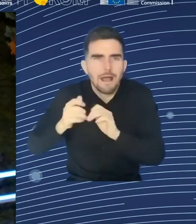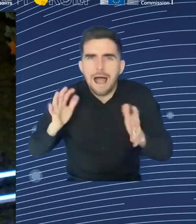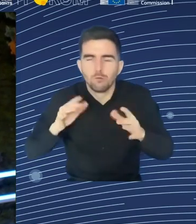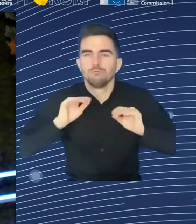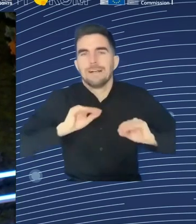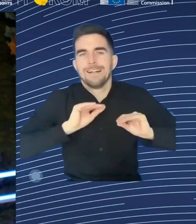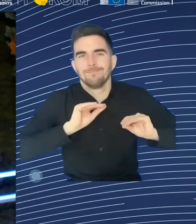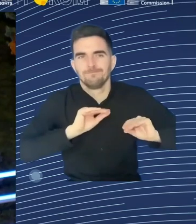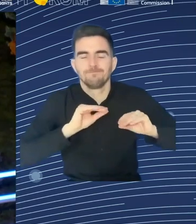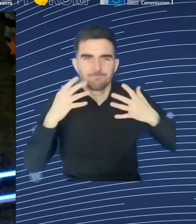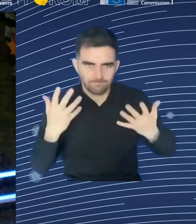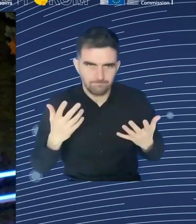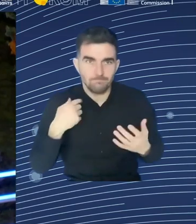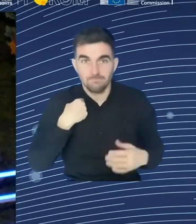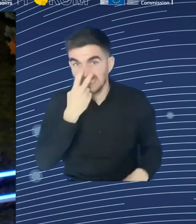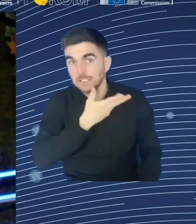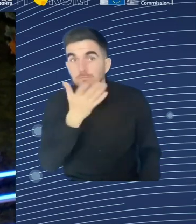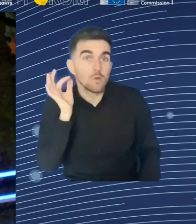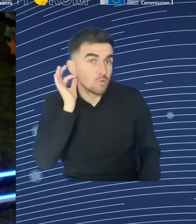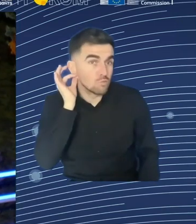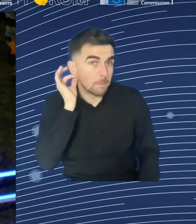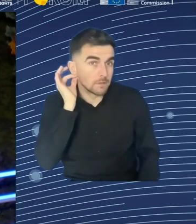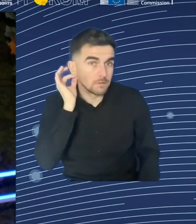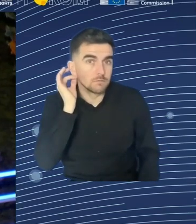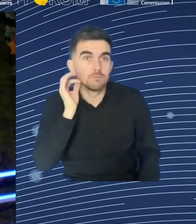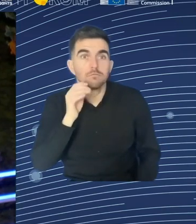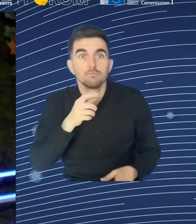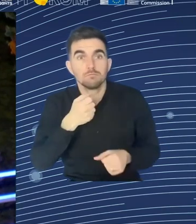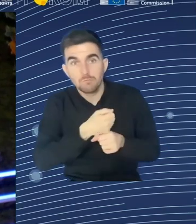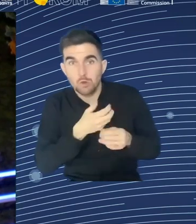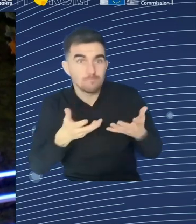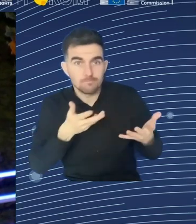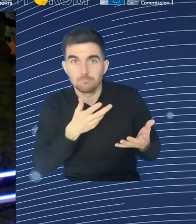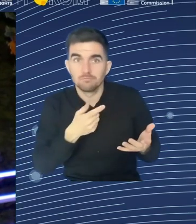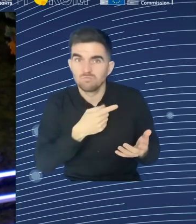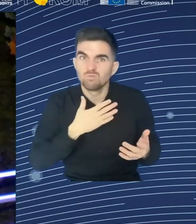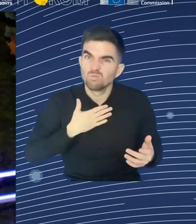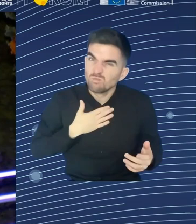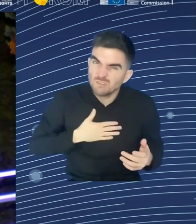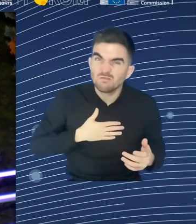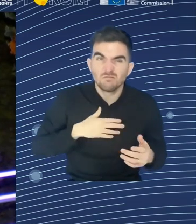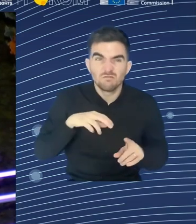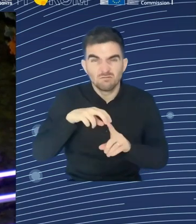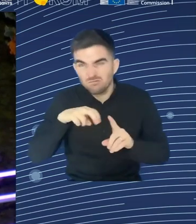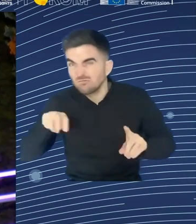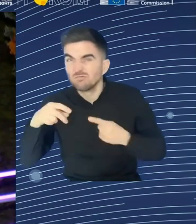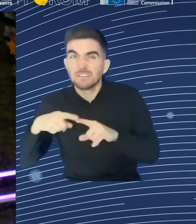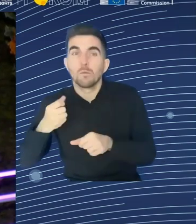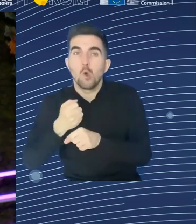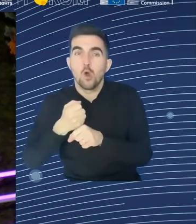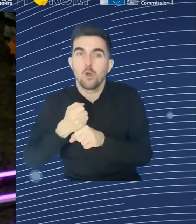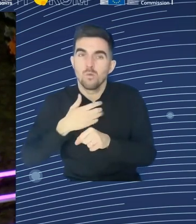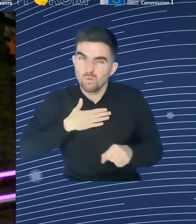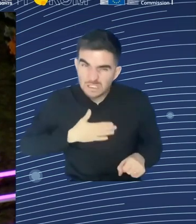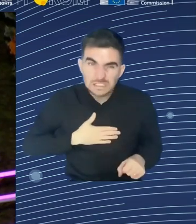reluctant about thinking about different possibilities in terms of jobs and, therefore, the training that they require to do